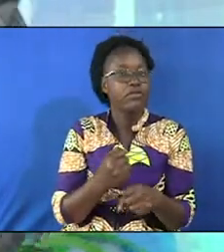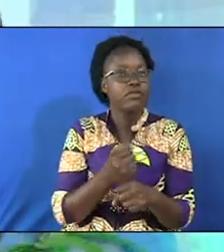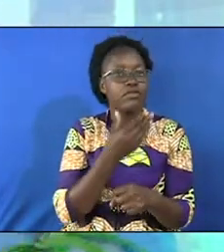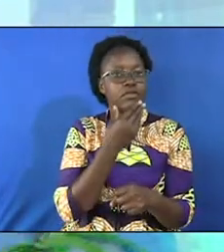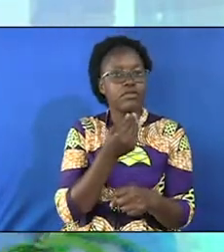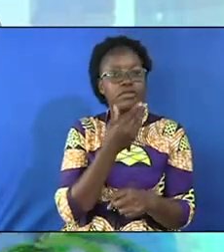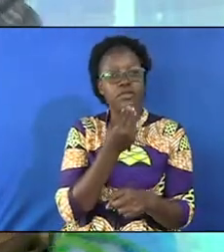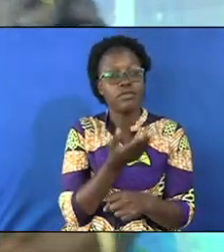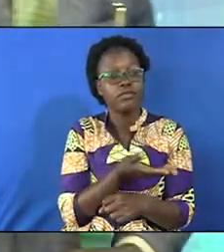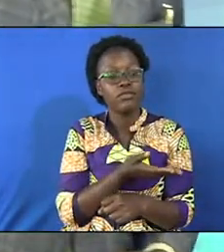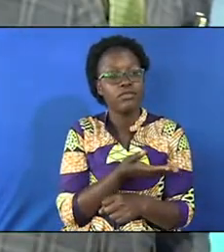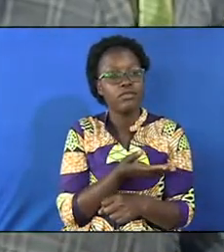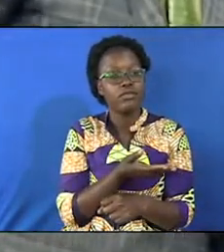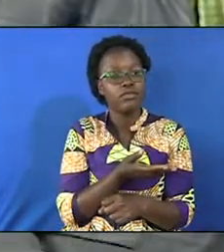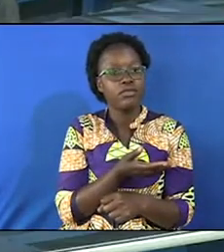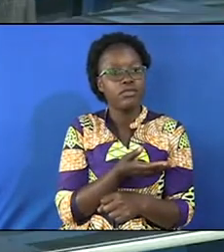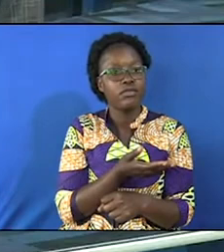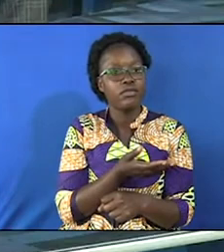a man